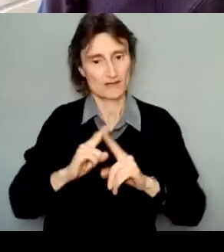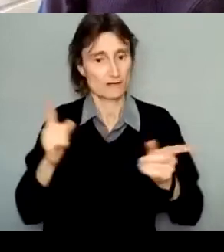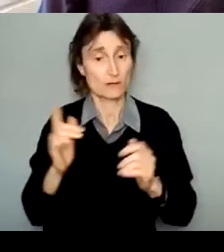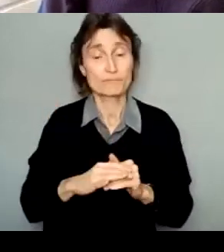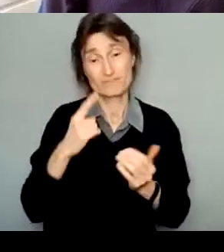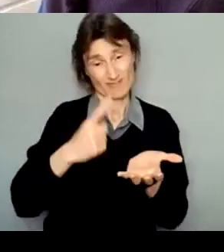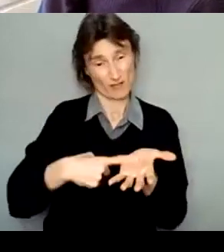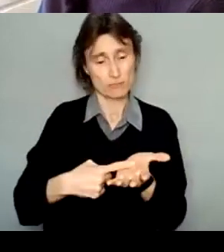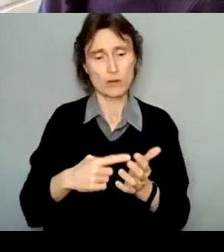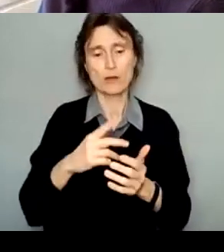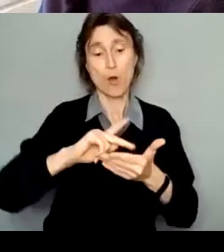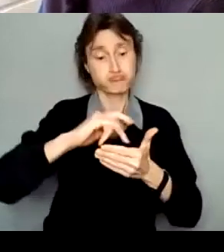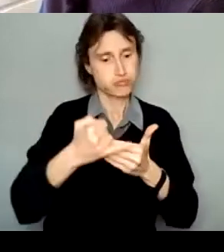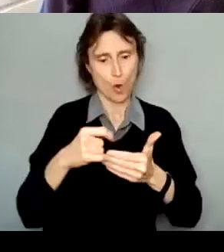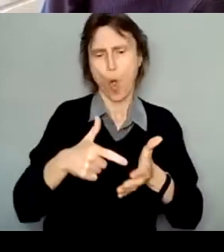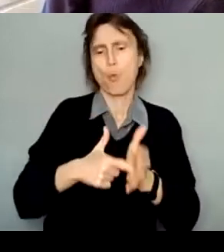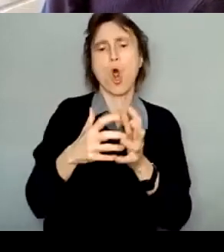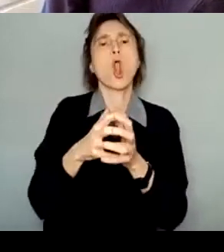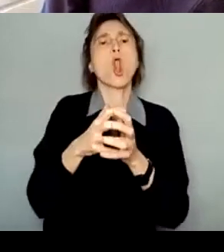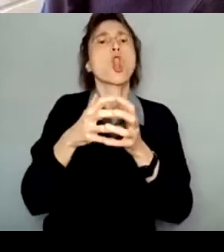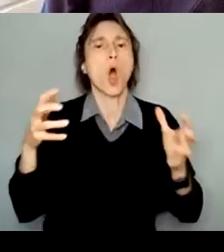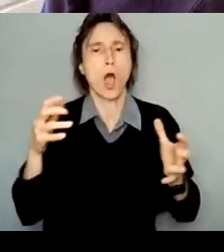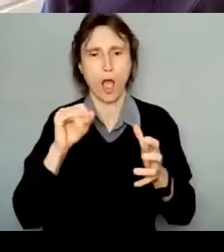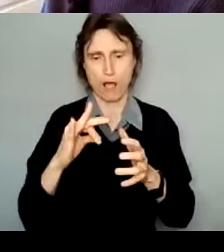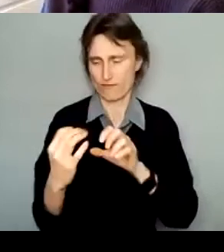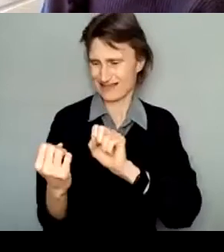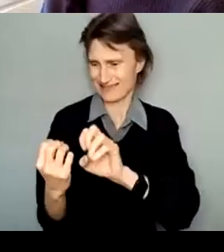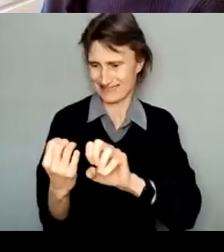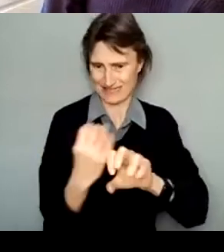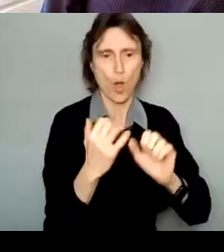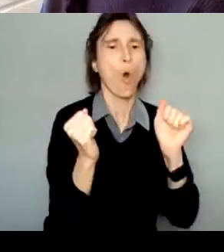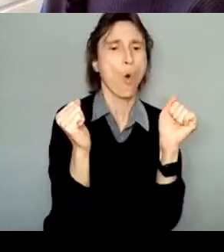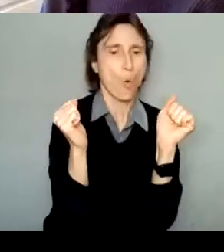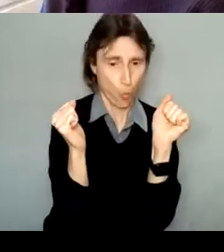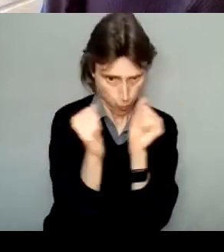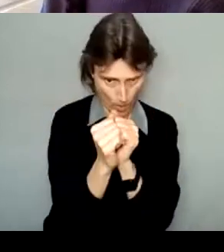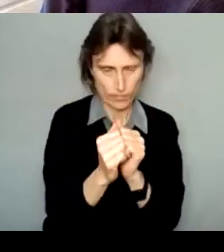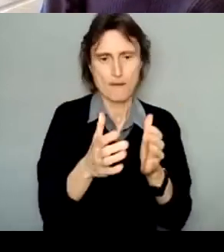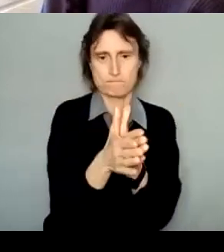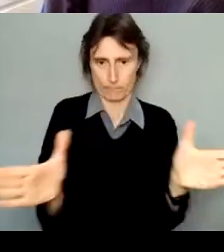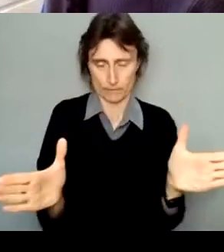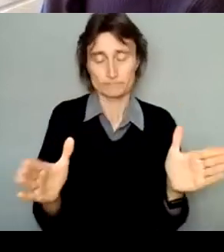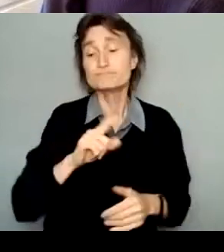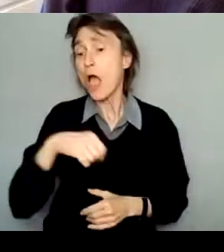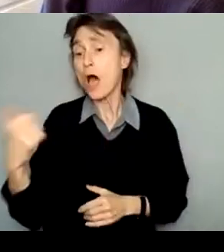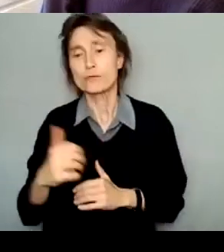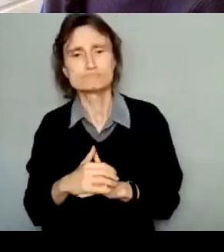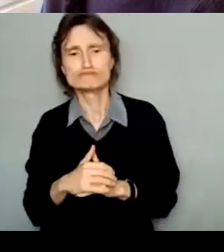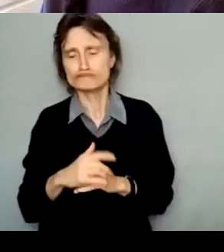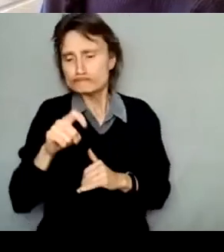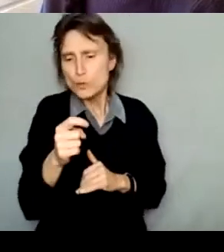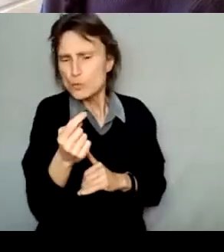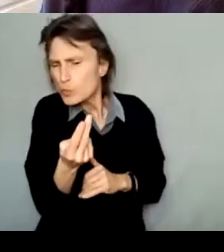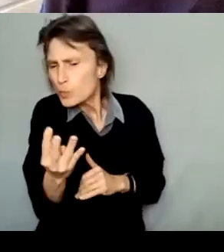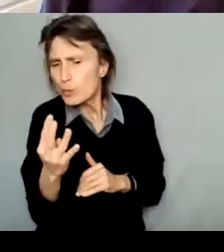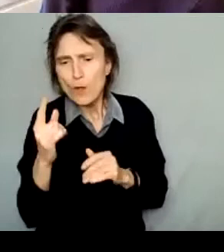of engagement and sharing with the public, while others may only have collaborators or mentors, and others may be quite solitary at this point